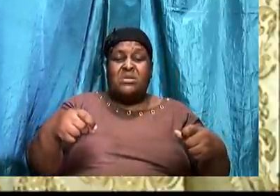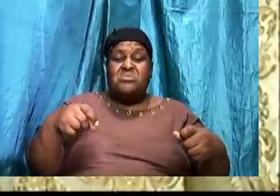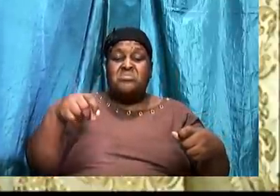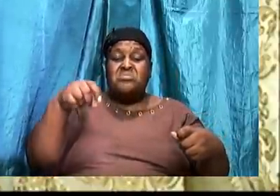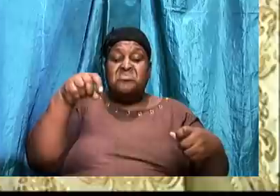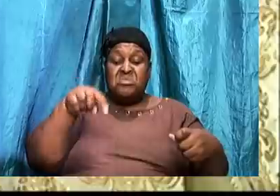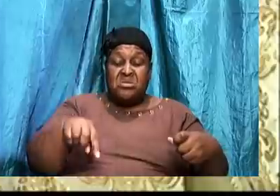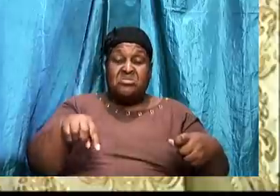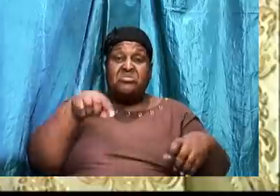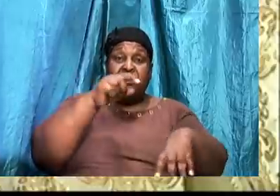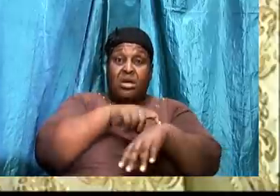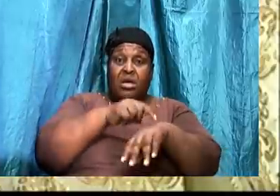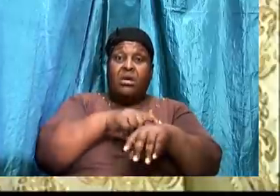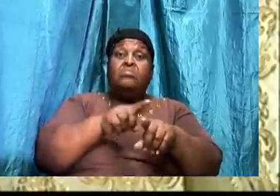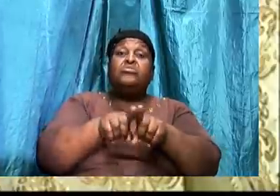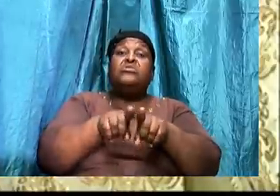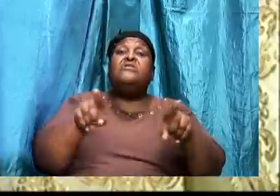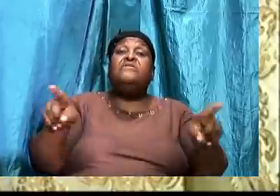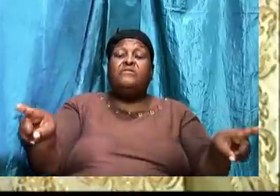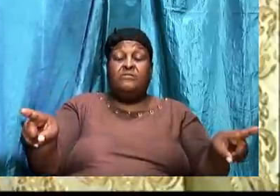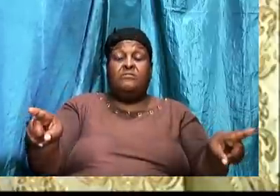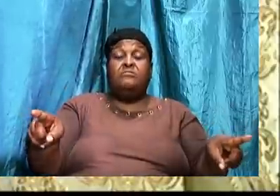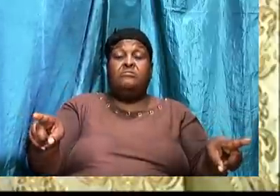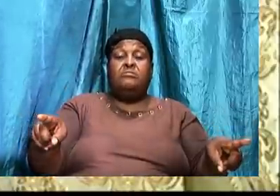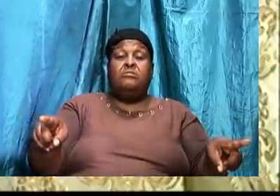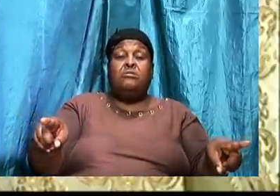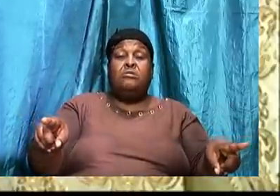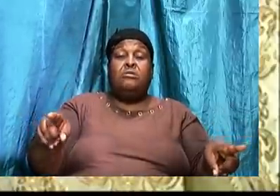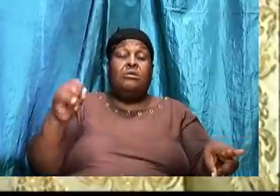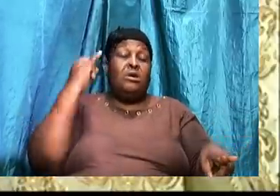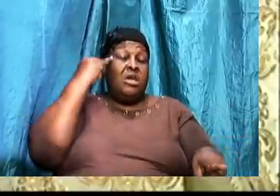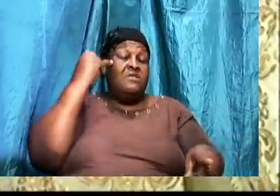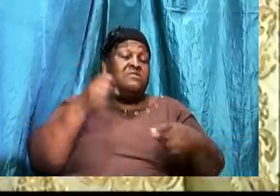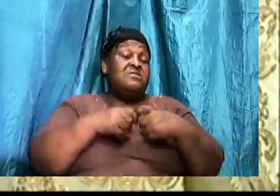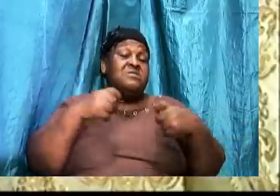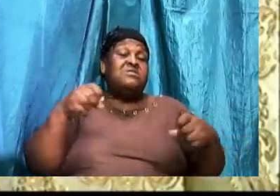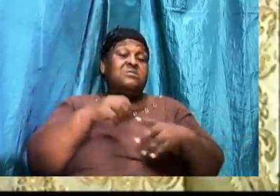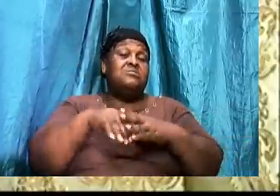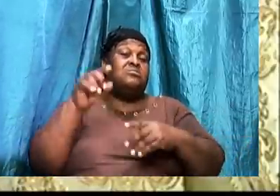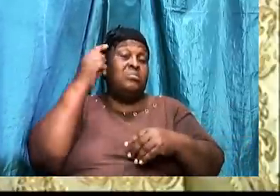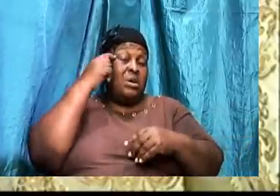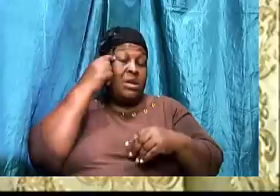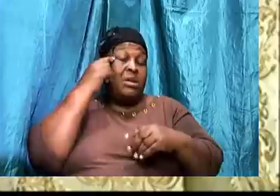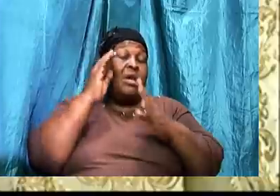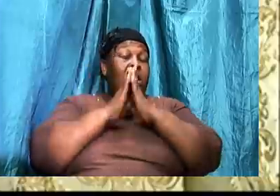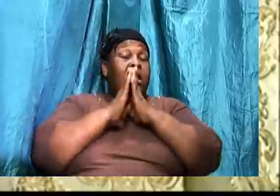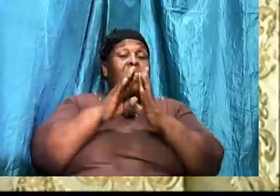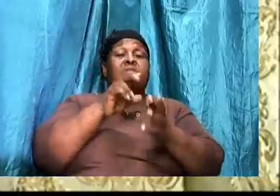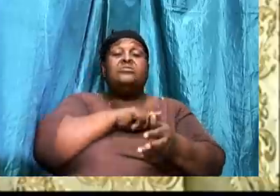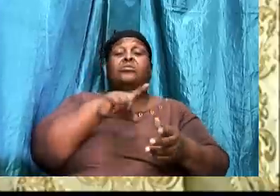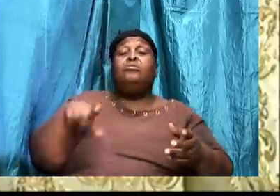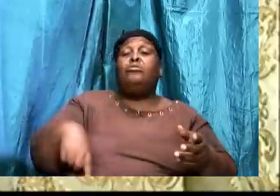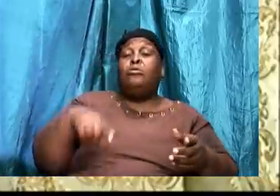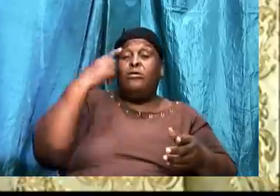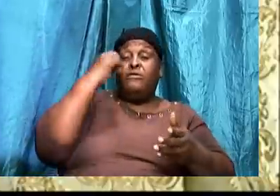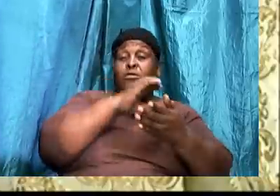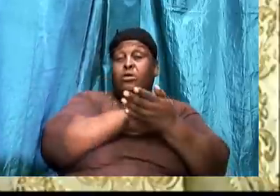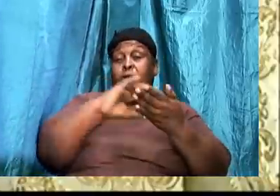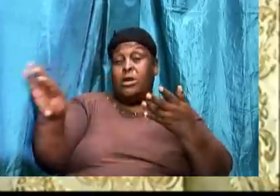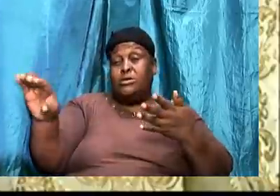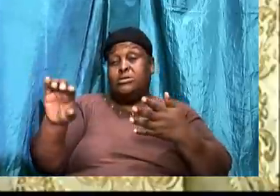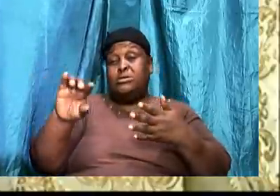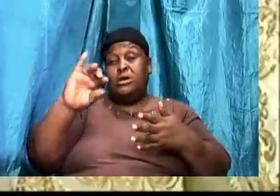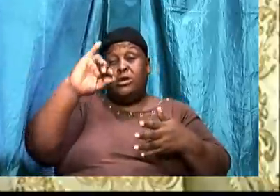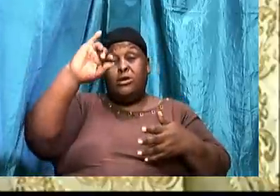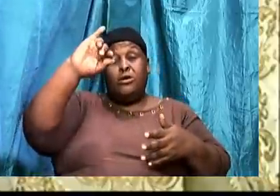even in our mind, we need to ask the Lord for cleansing. 1 John 1